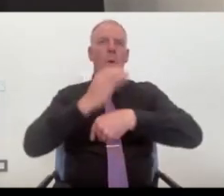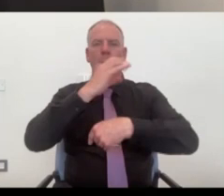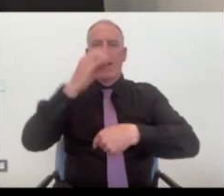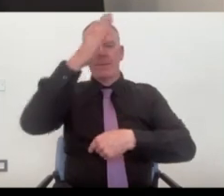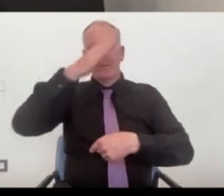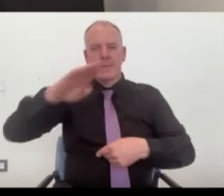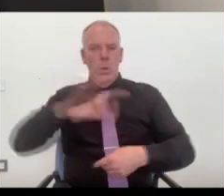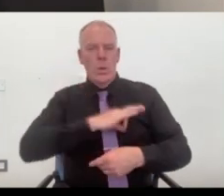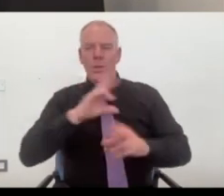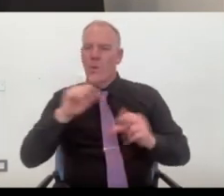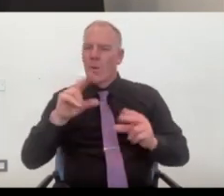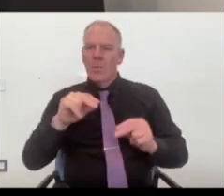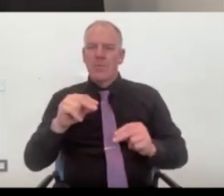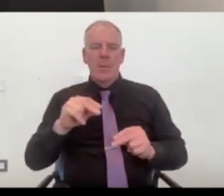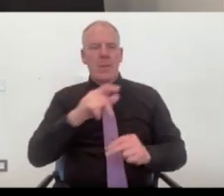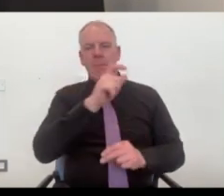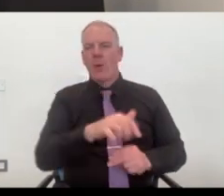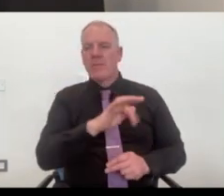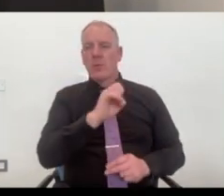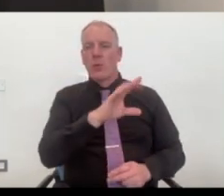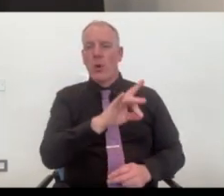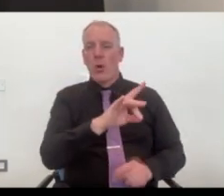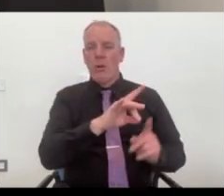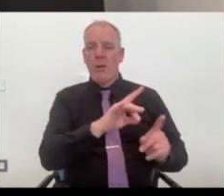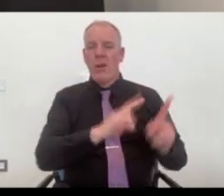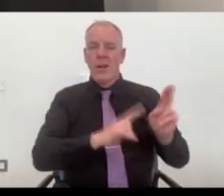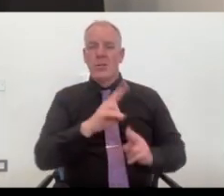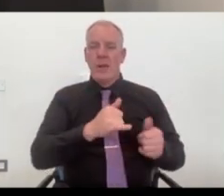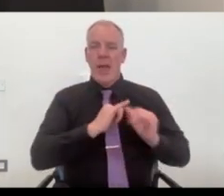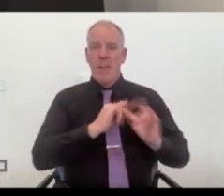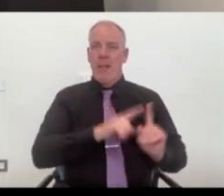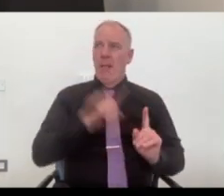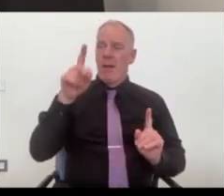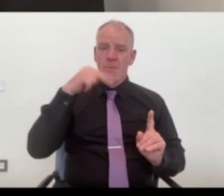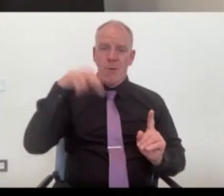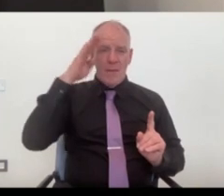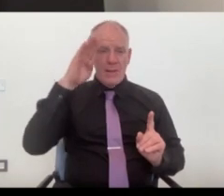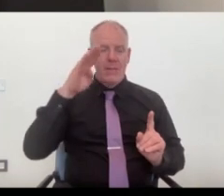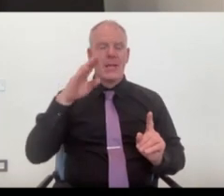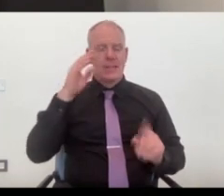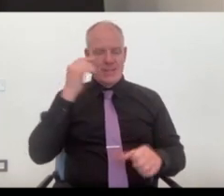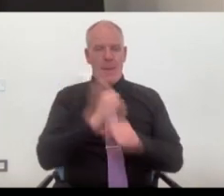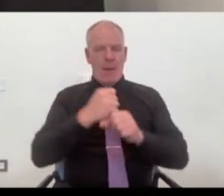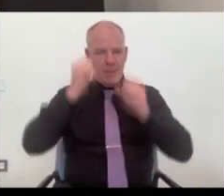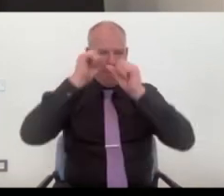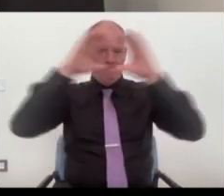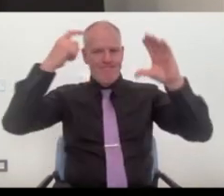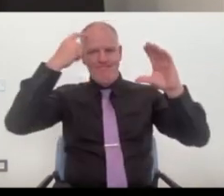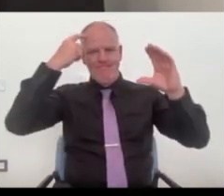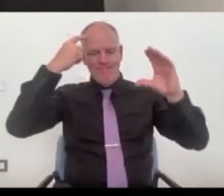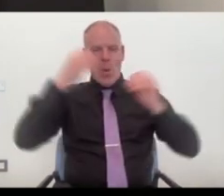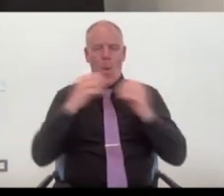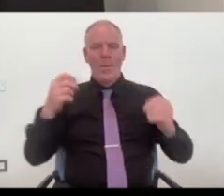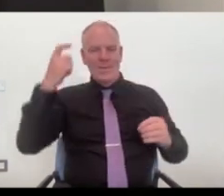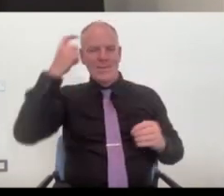as Kate said, if someone from Cork or beyond should be, and again, it comes back to, it's the mindset. We should be opening ourselves to it. And